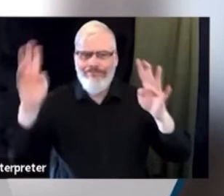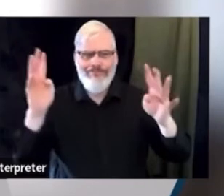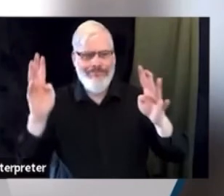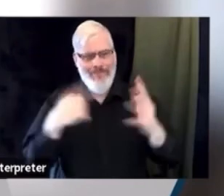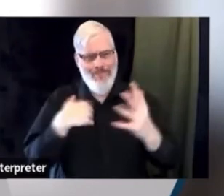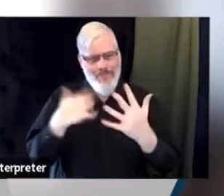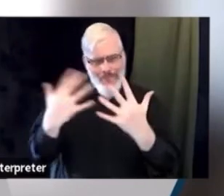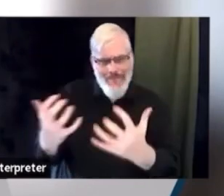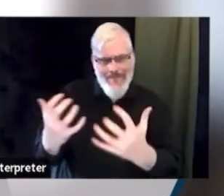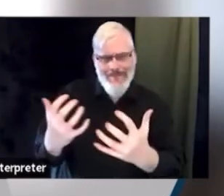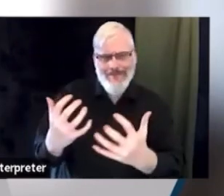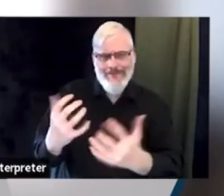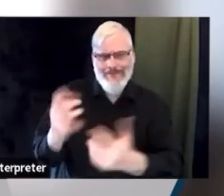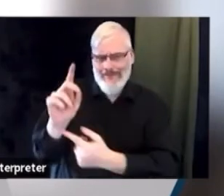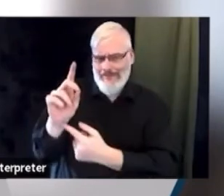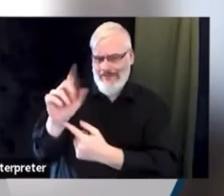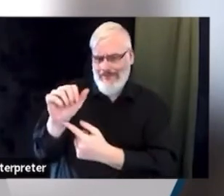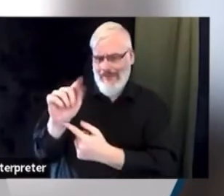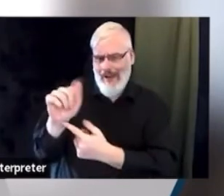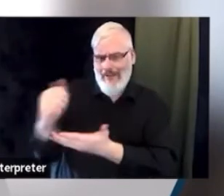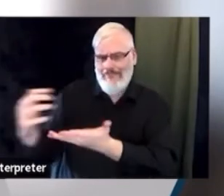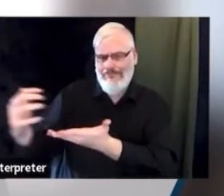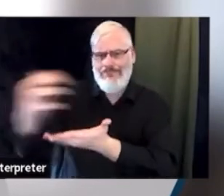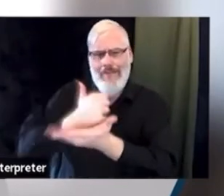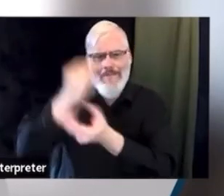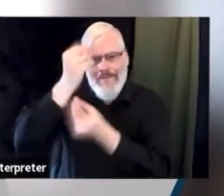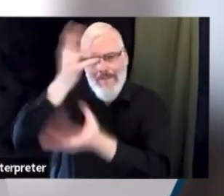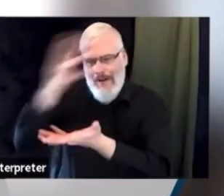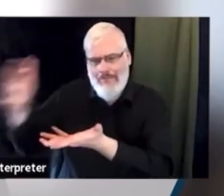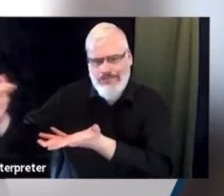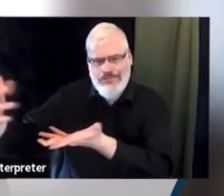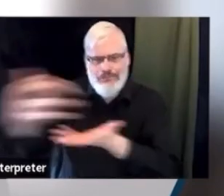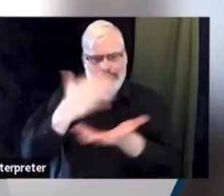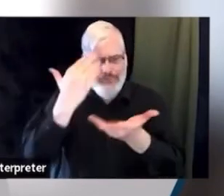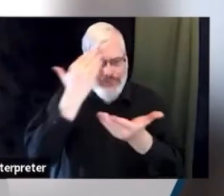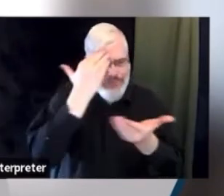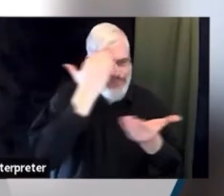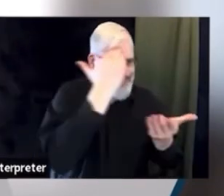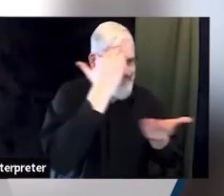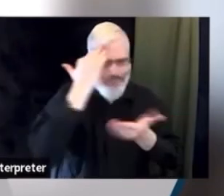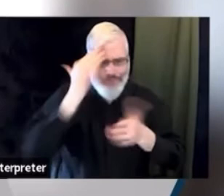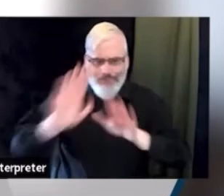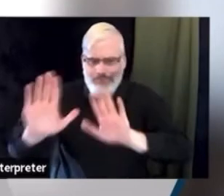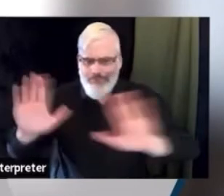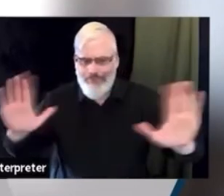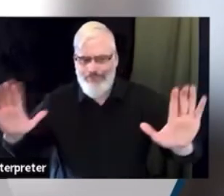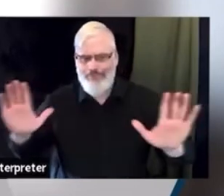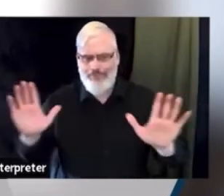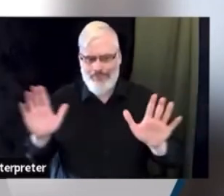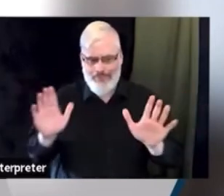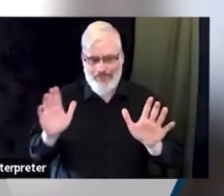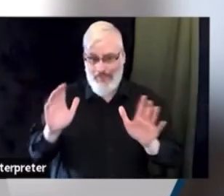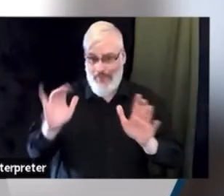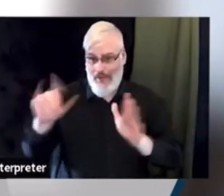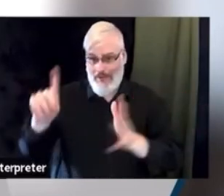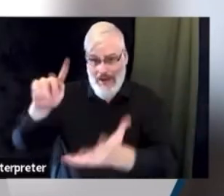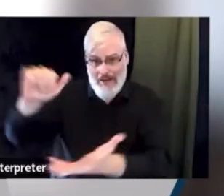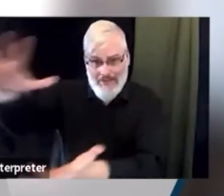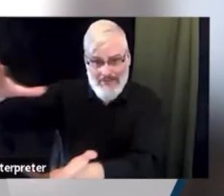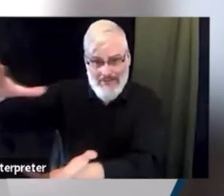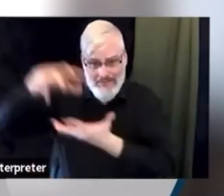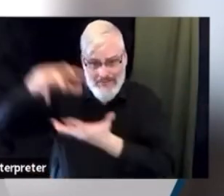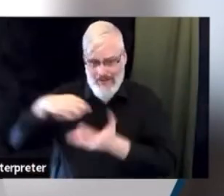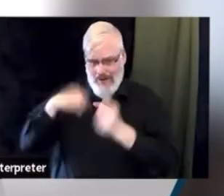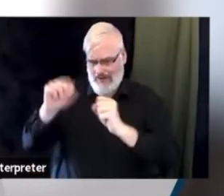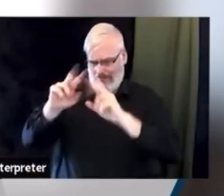continually digest data as more and more becomes available to us. With any data that comes our way, I always think that it's important